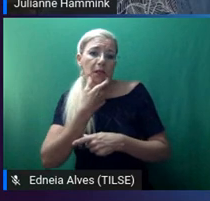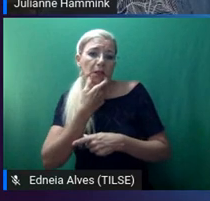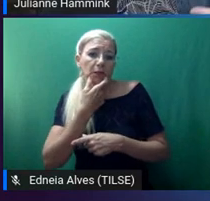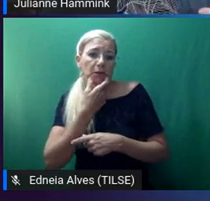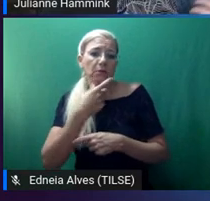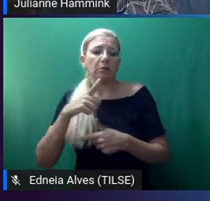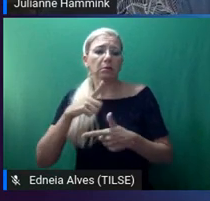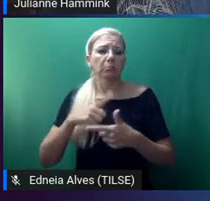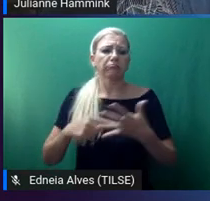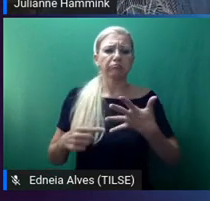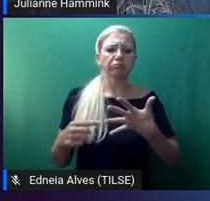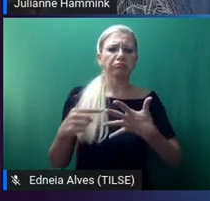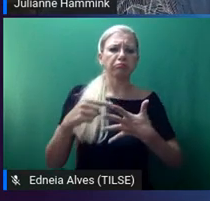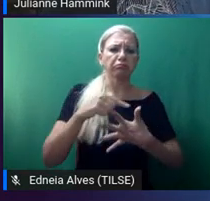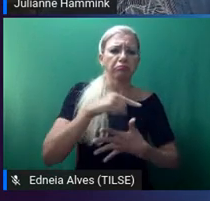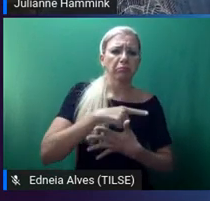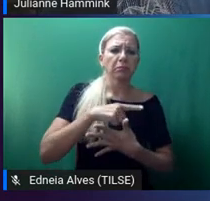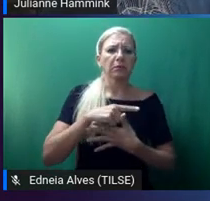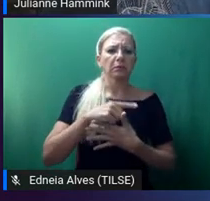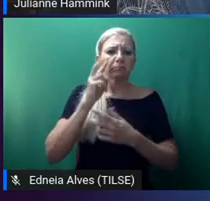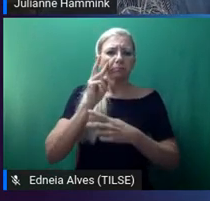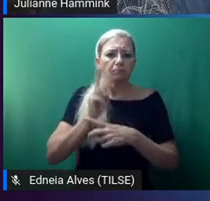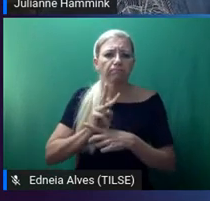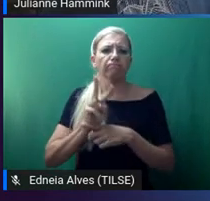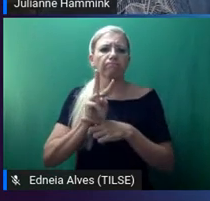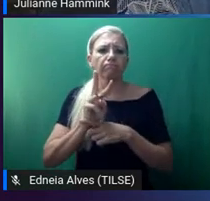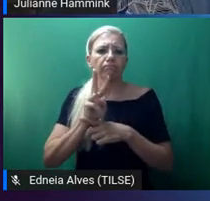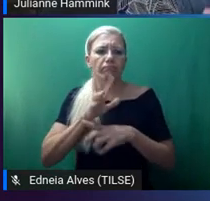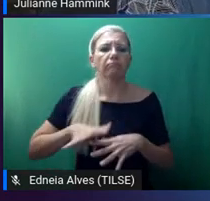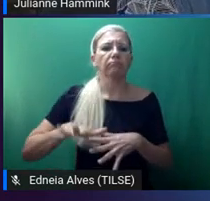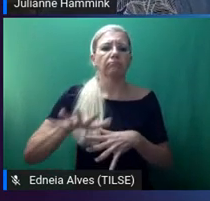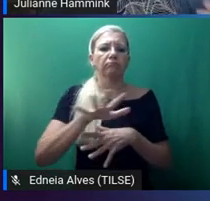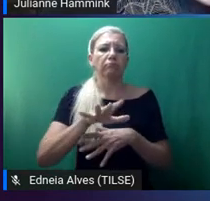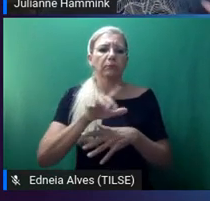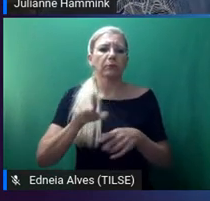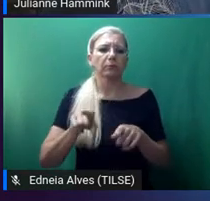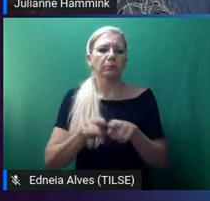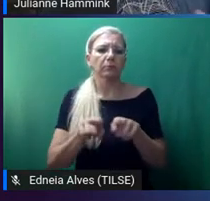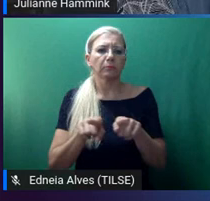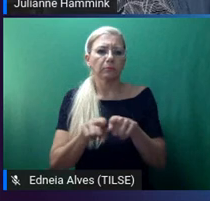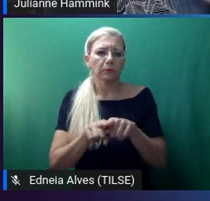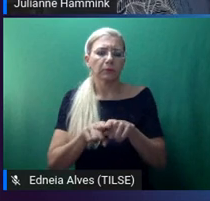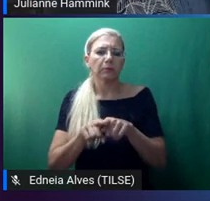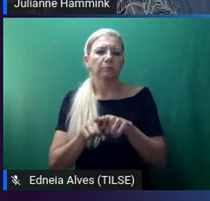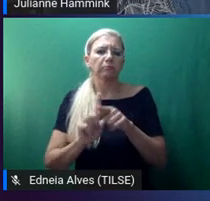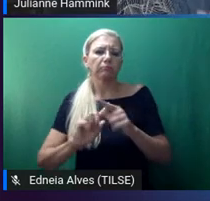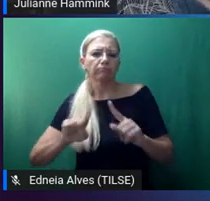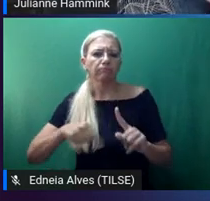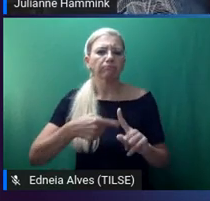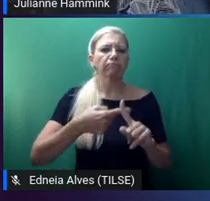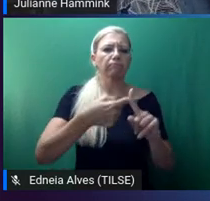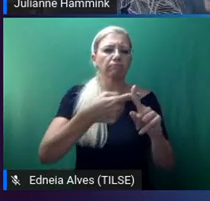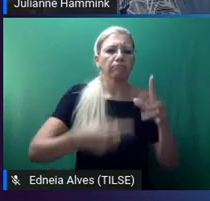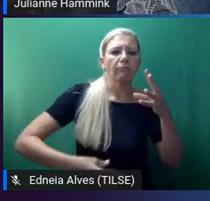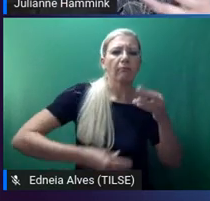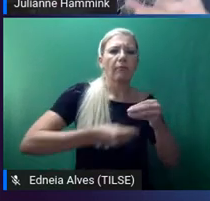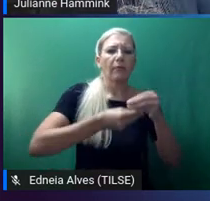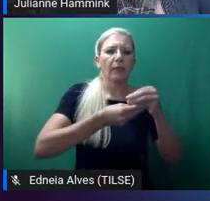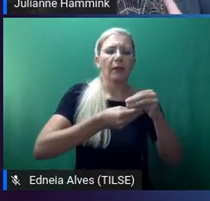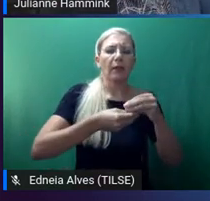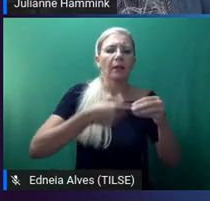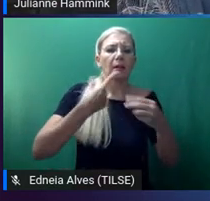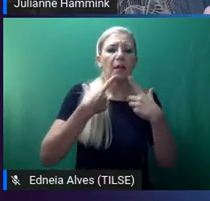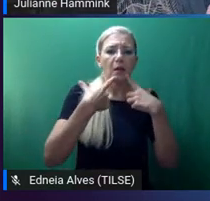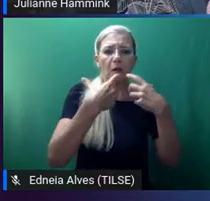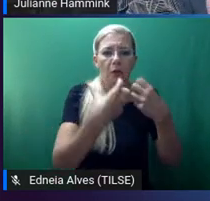need to realize that the workload will be increased because adding English language instruction to